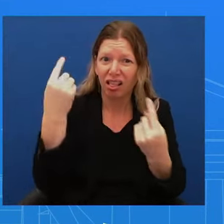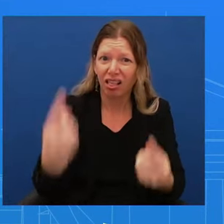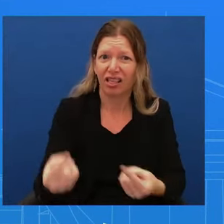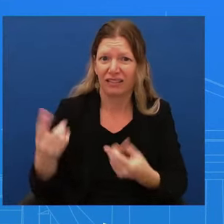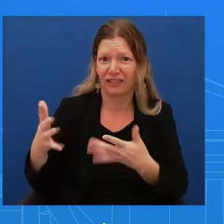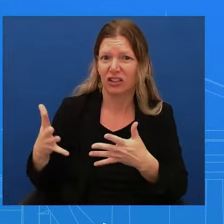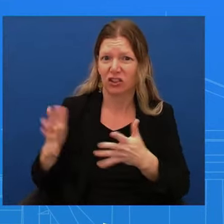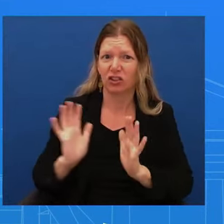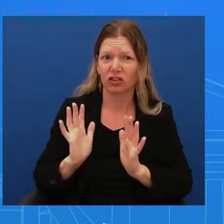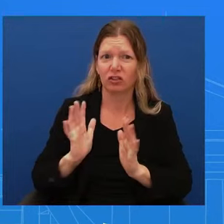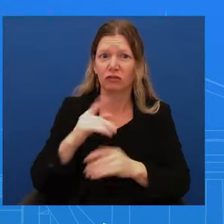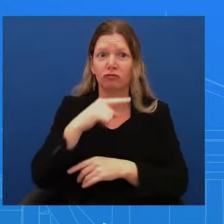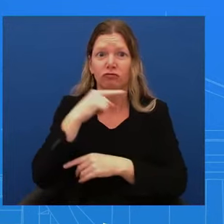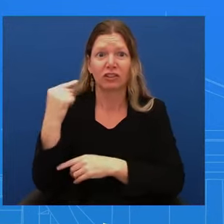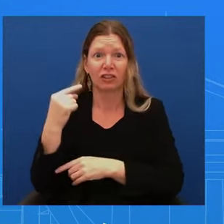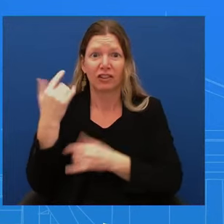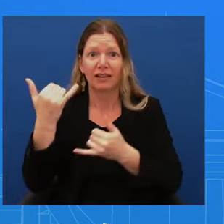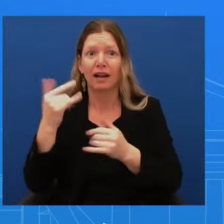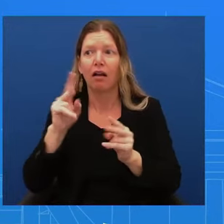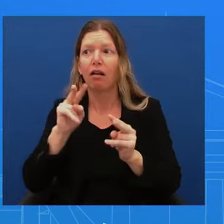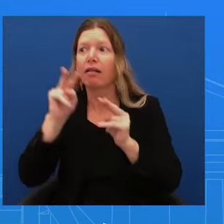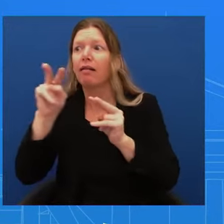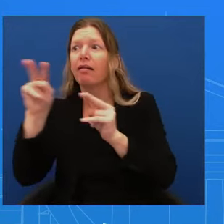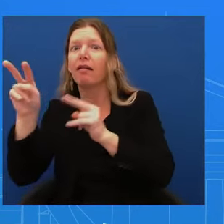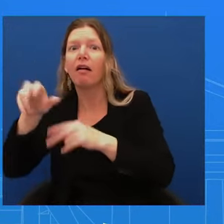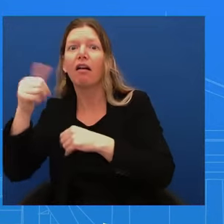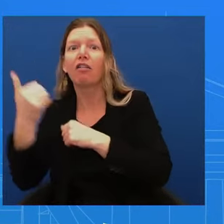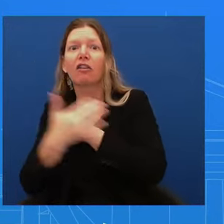meet that need and meet this moment. Thank you.